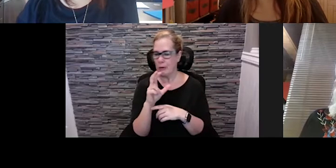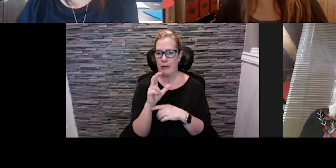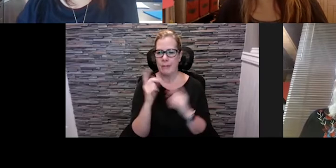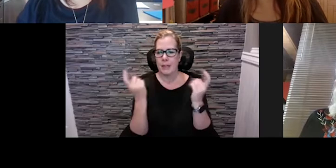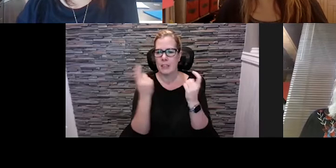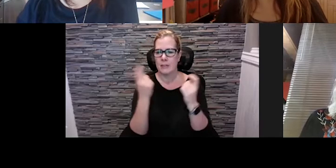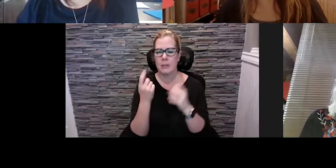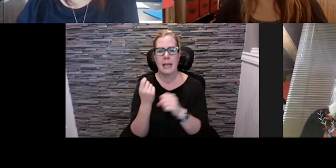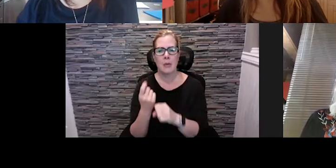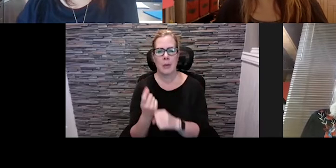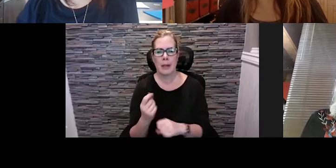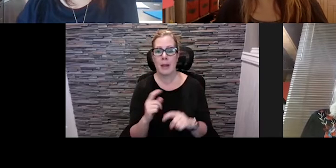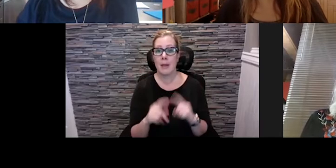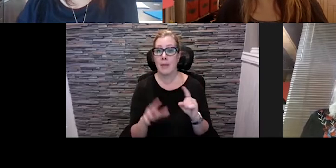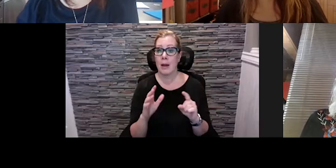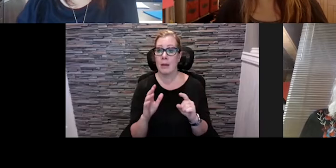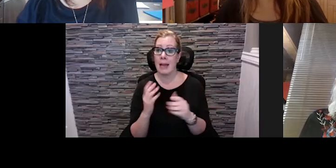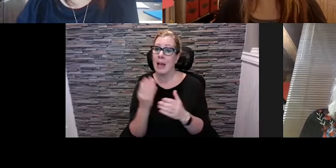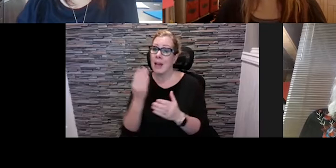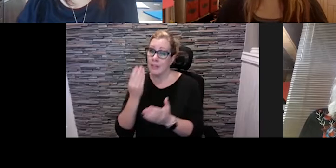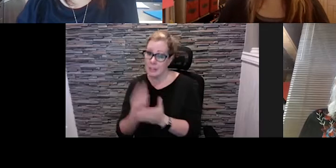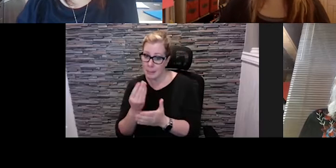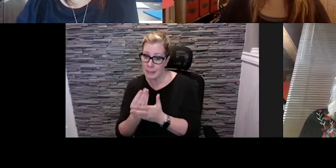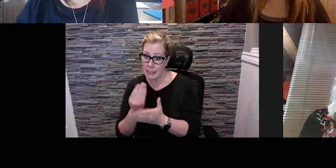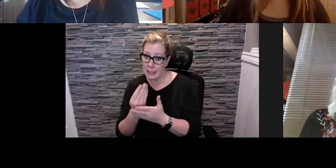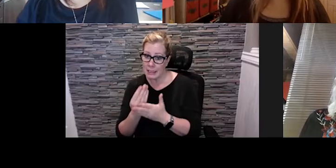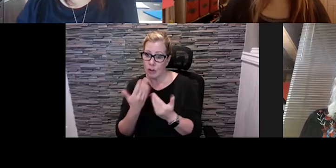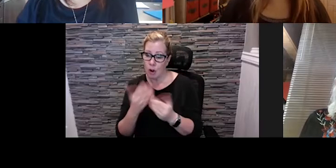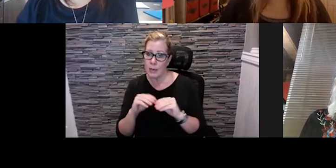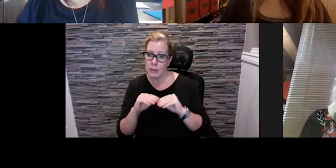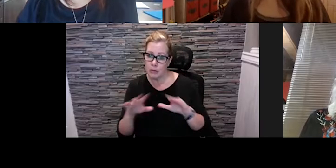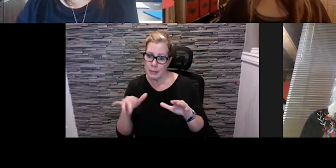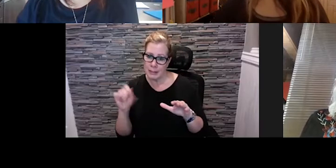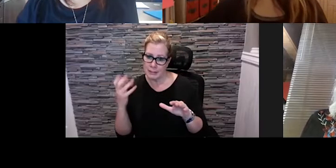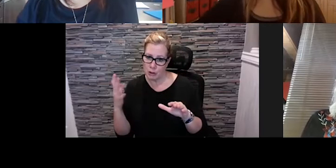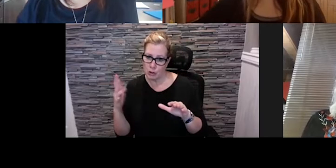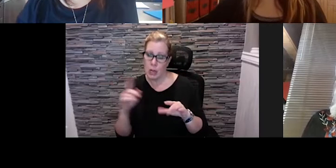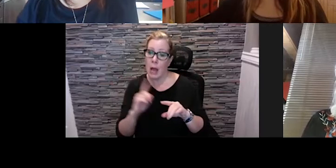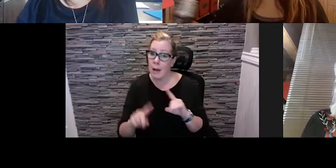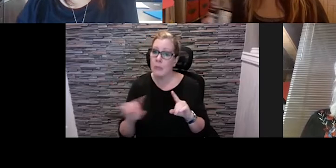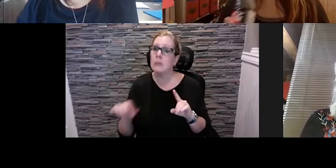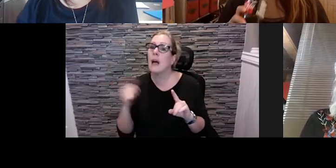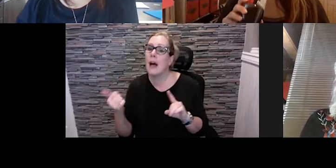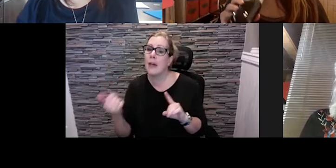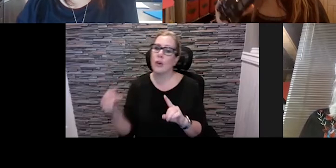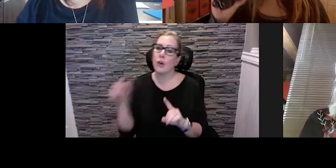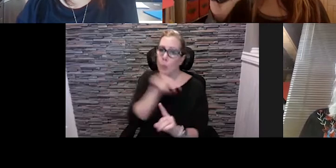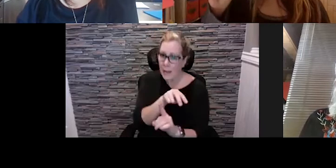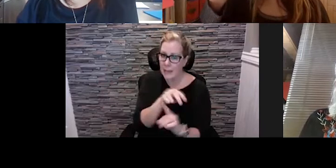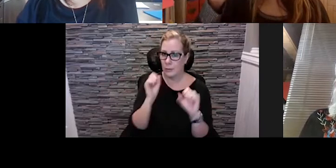program was already distributed for the year there is opportunity to take a look at other ways we can start to support